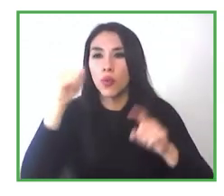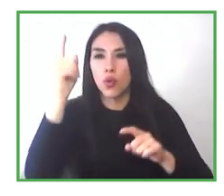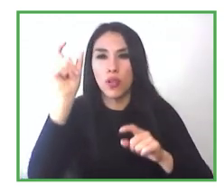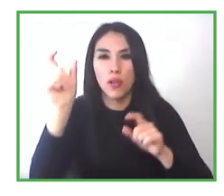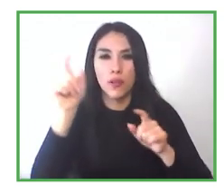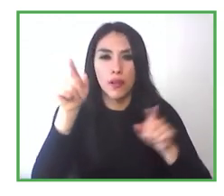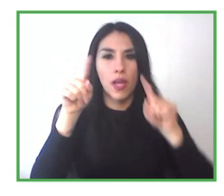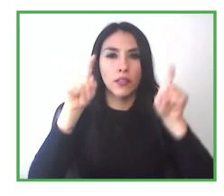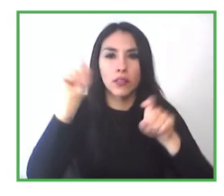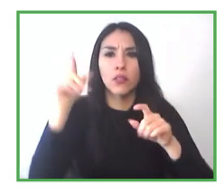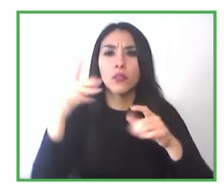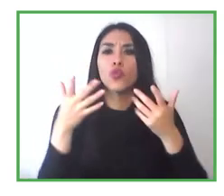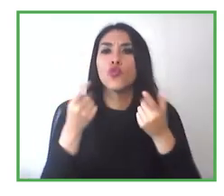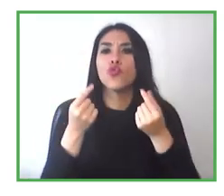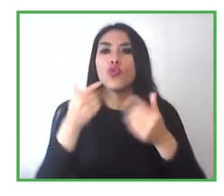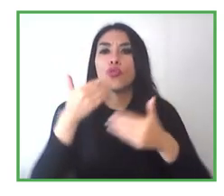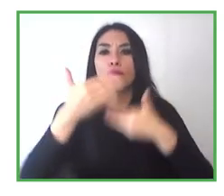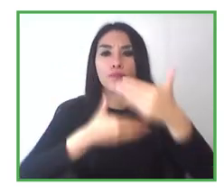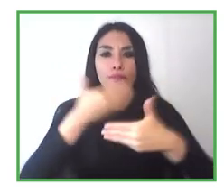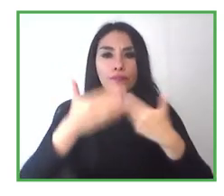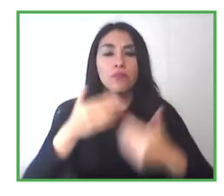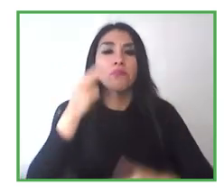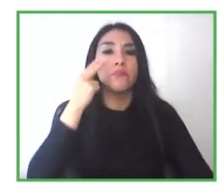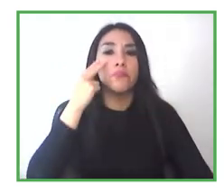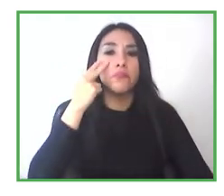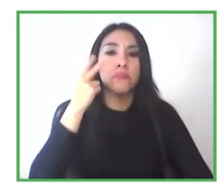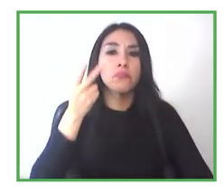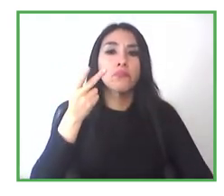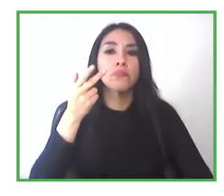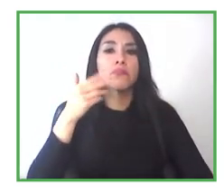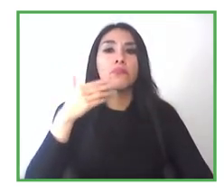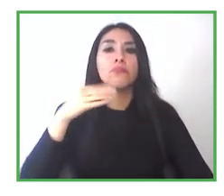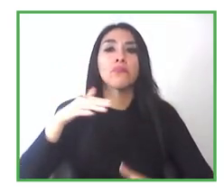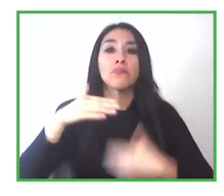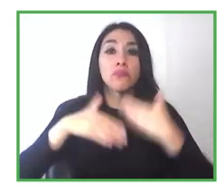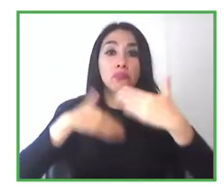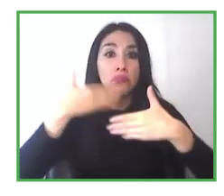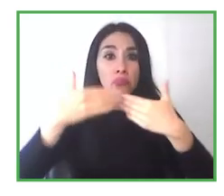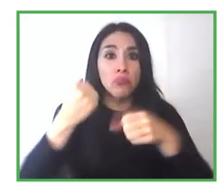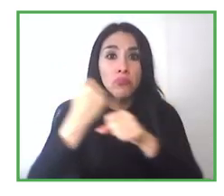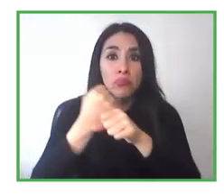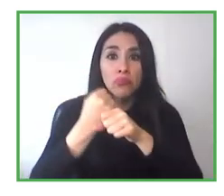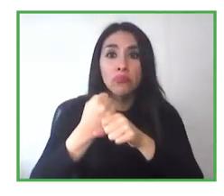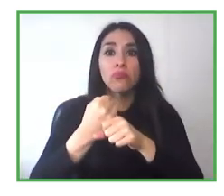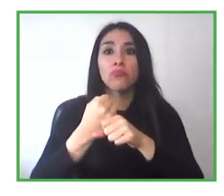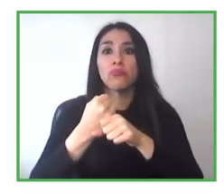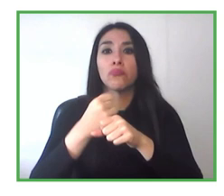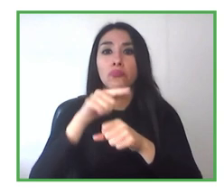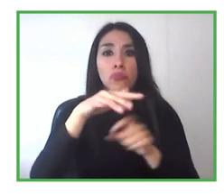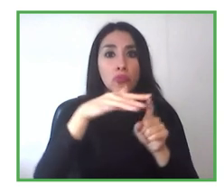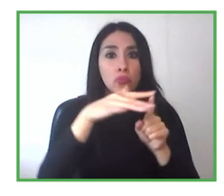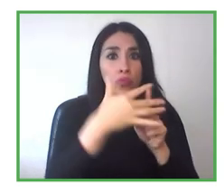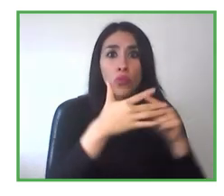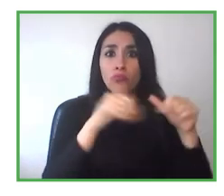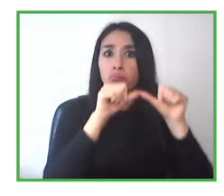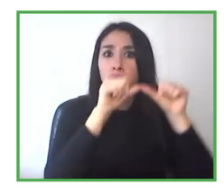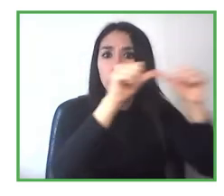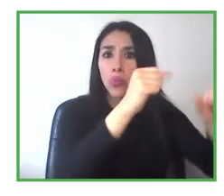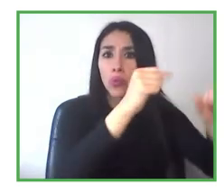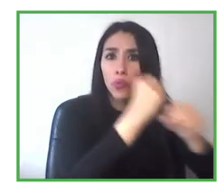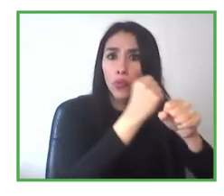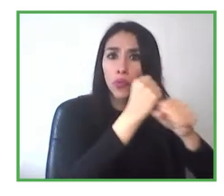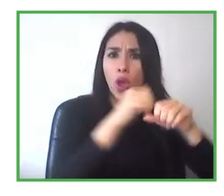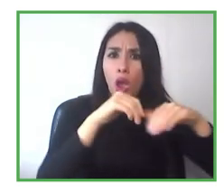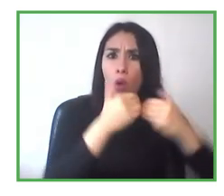monitoring process that you have with the elder or the young people who you're working with, people over the 60 years old.